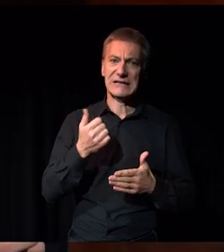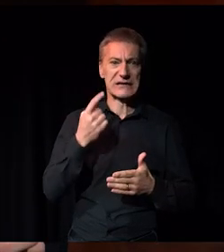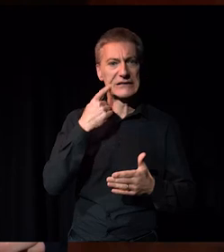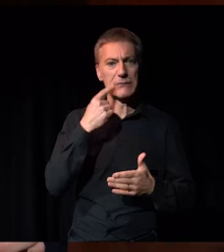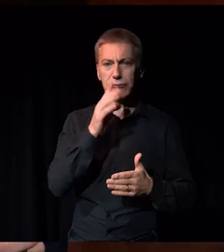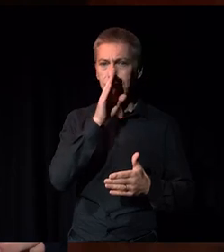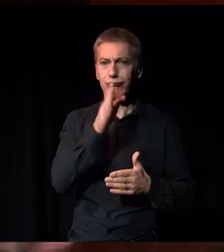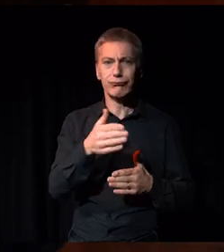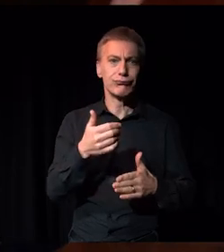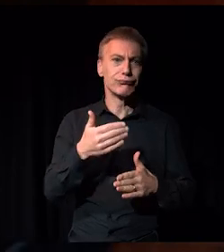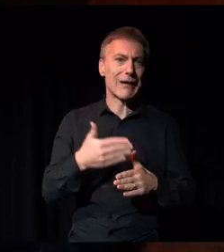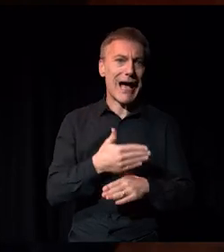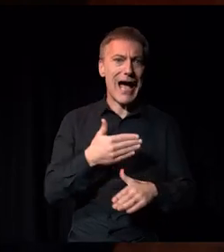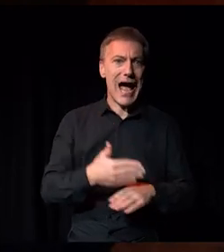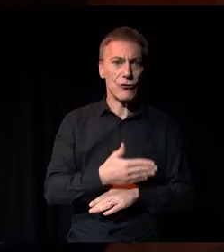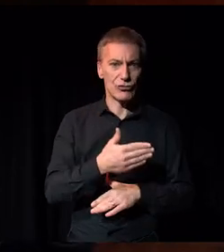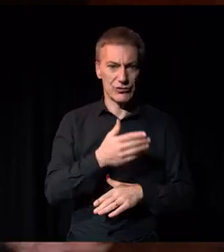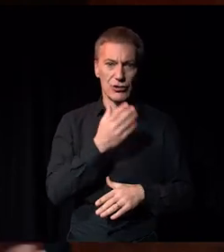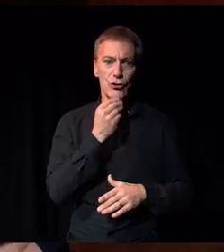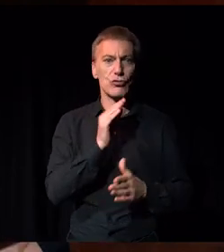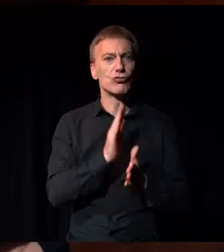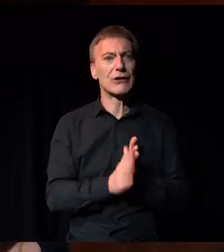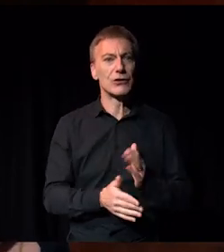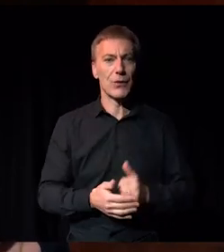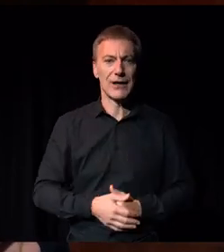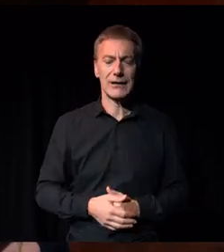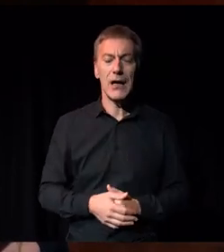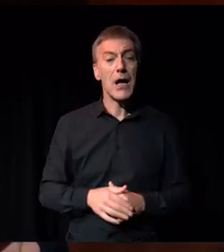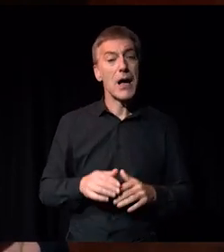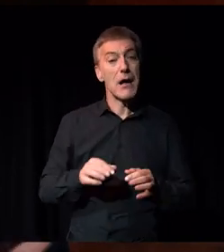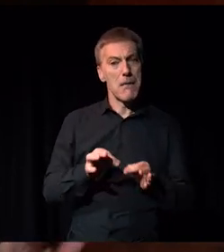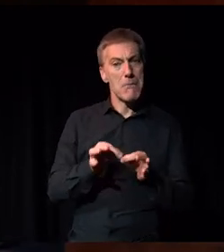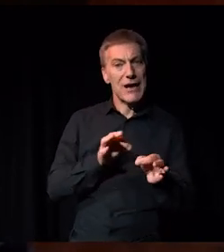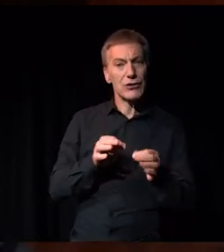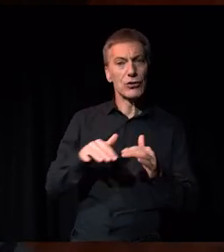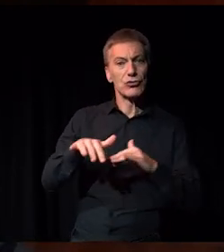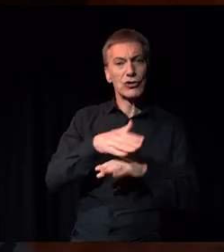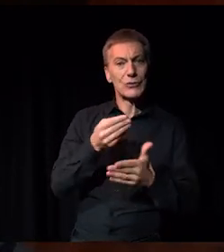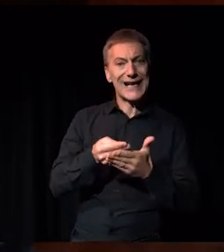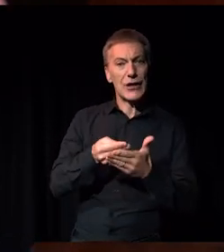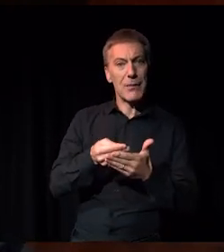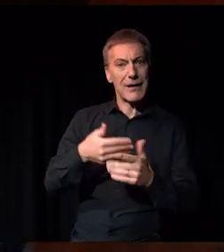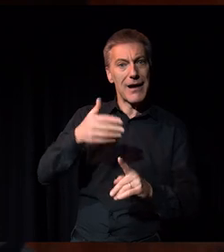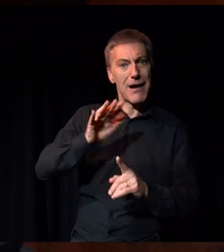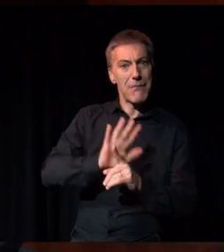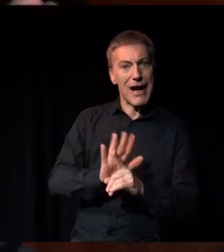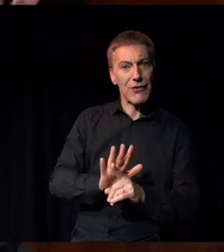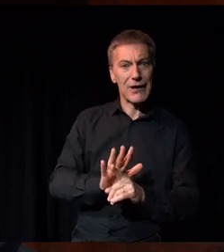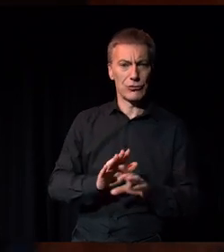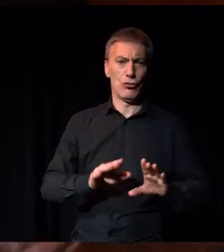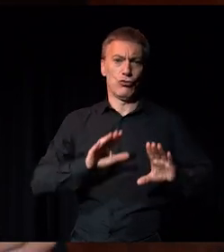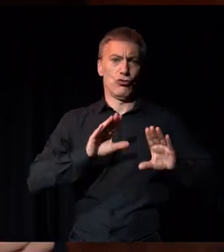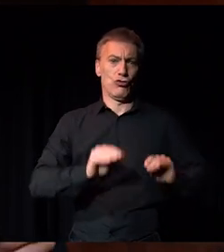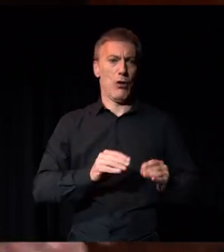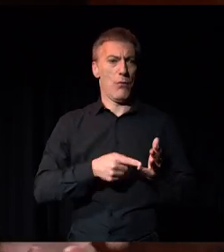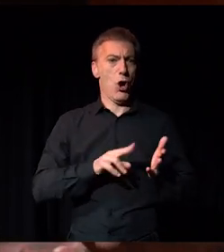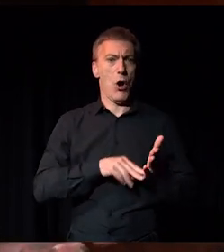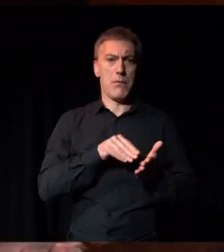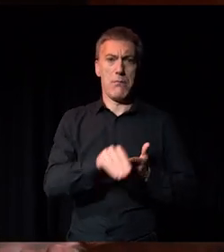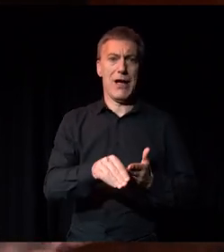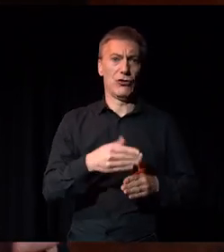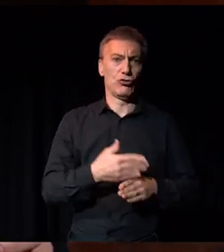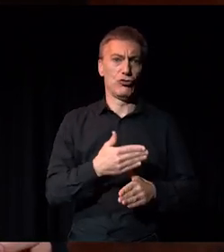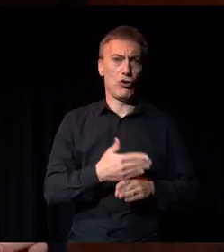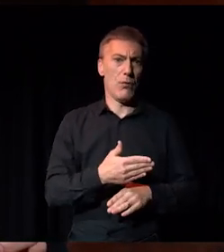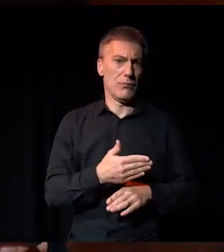to start embedding, especially beginning to measure social economic background and just stopping unpaid or unadvertised jobs